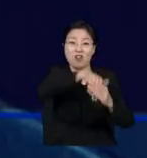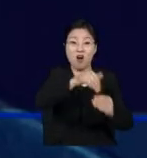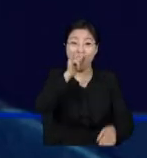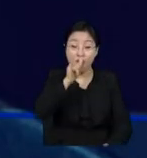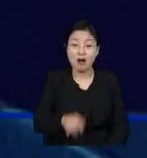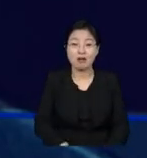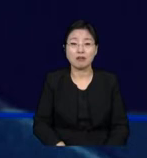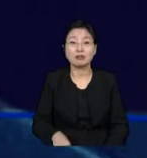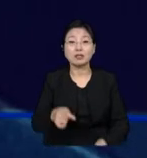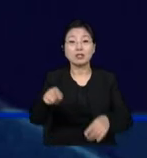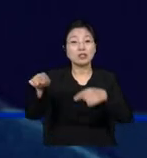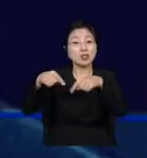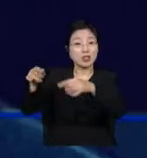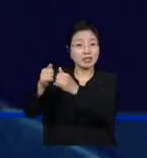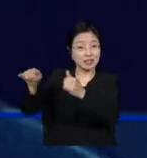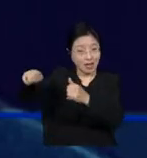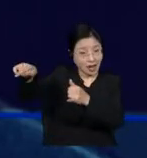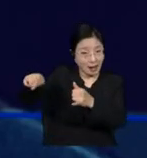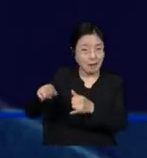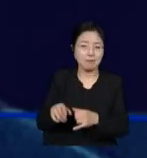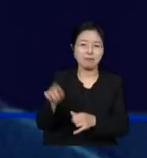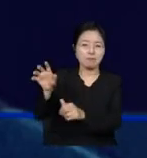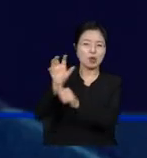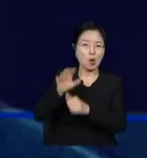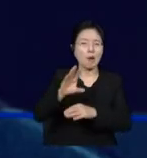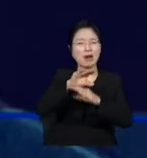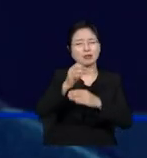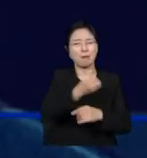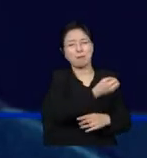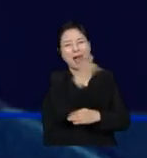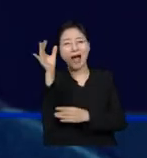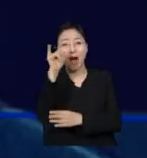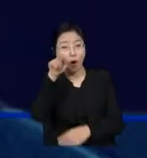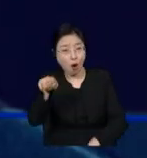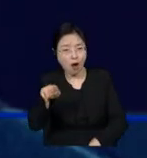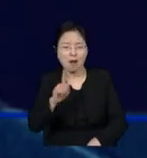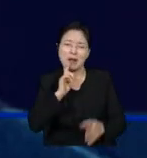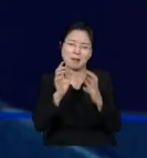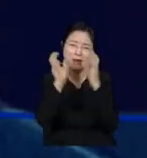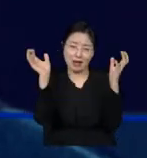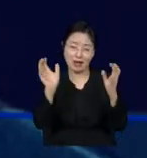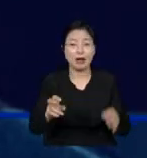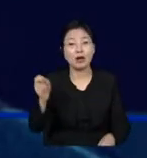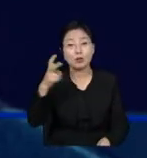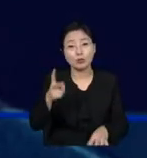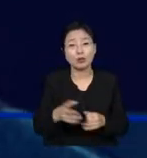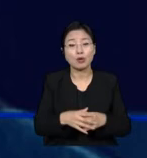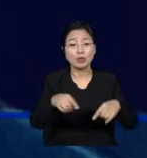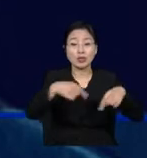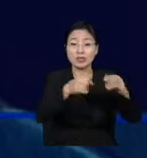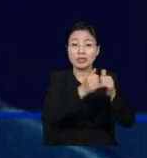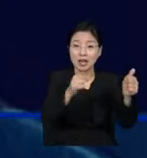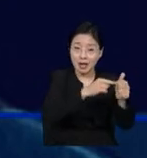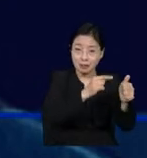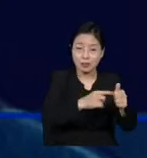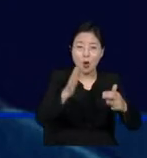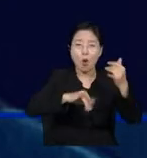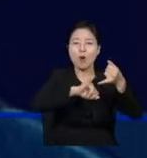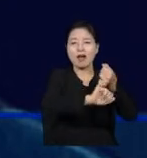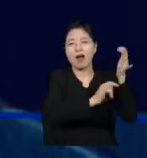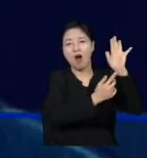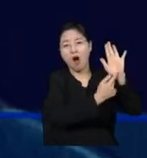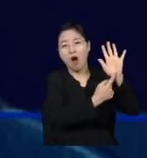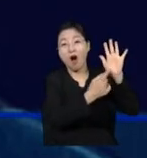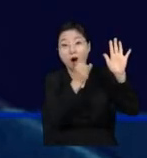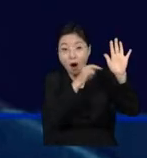politicians, and generally an overload of promises made by politicians that want to be elected. But they know only too well